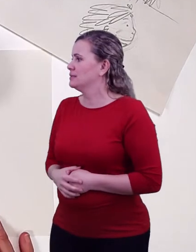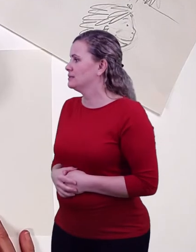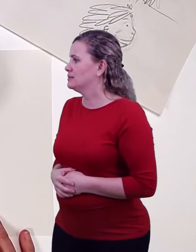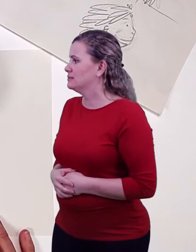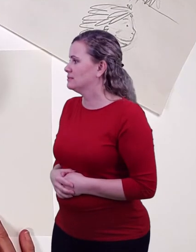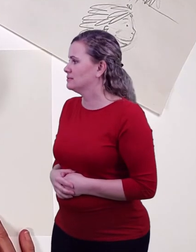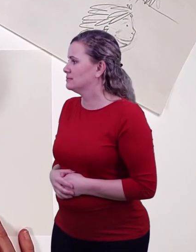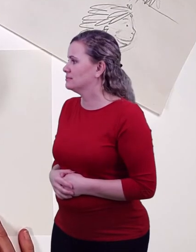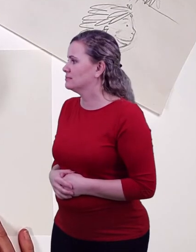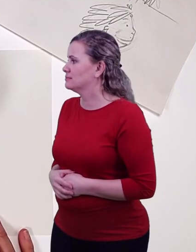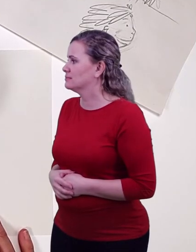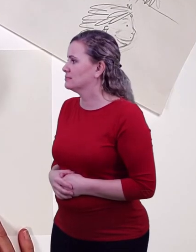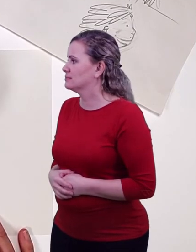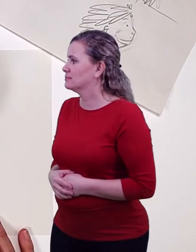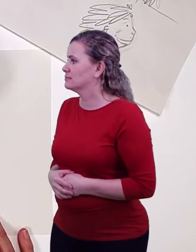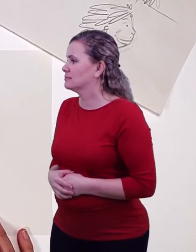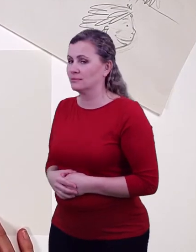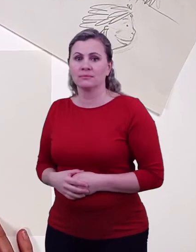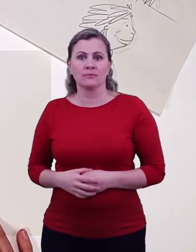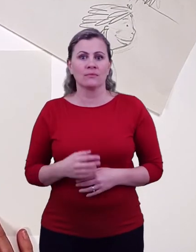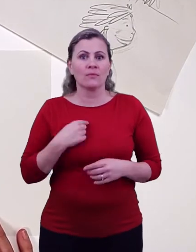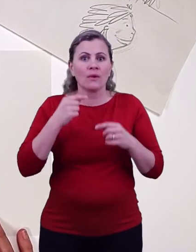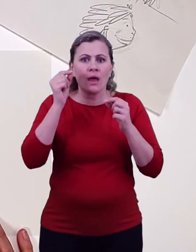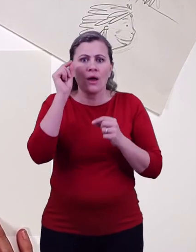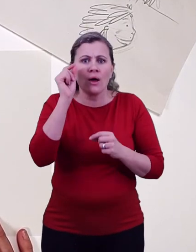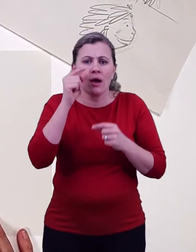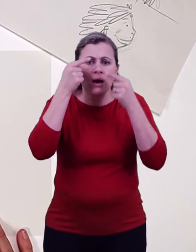I'm adding a light shadow above her eyes for more definition.